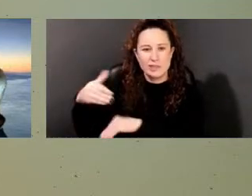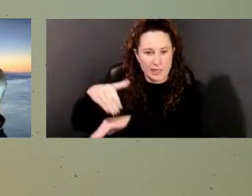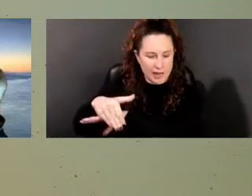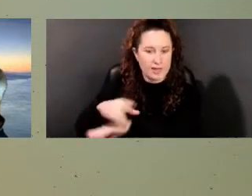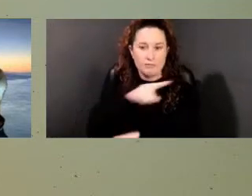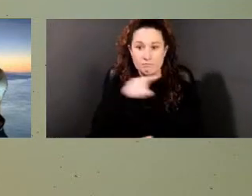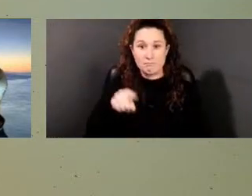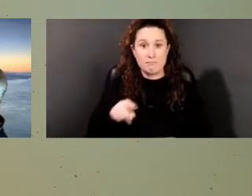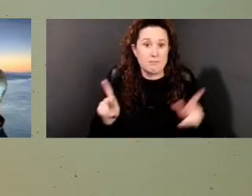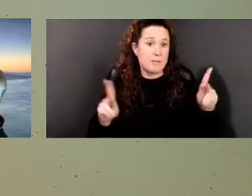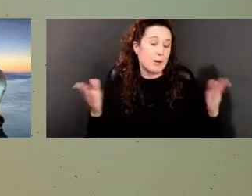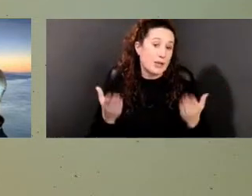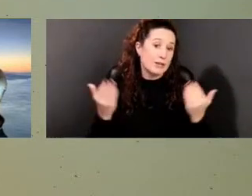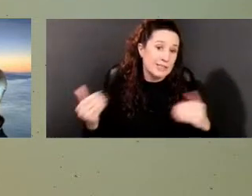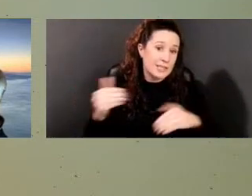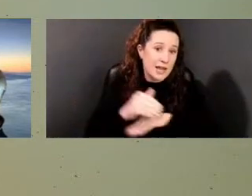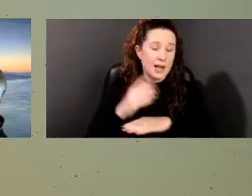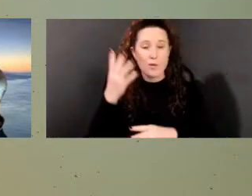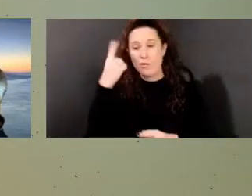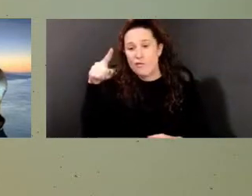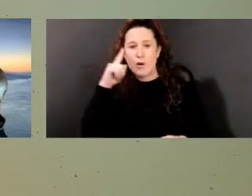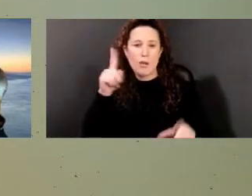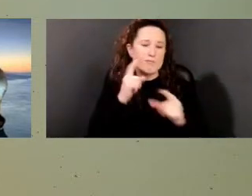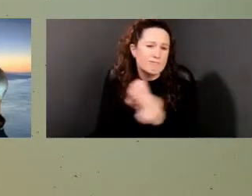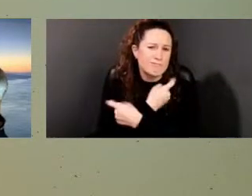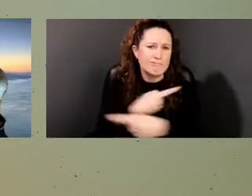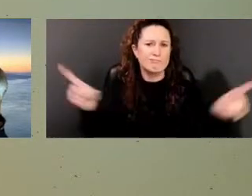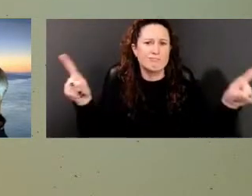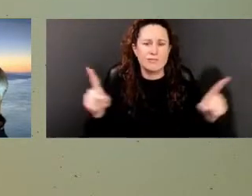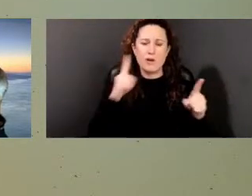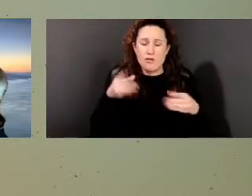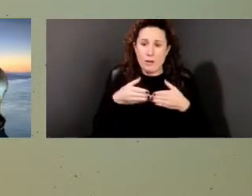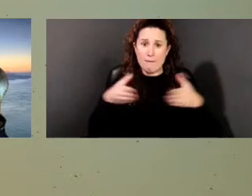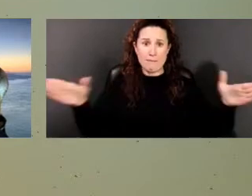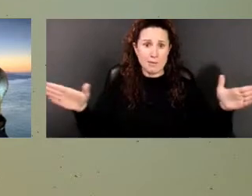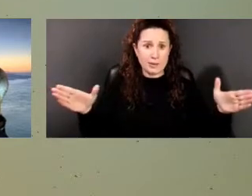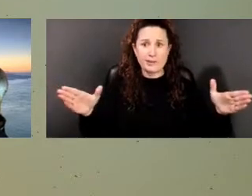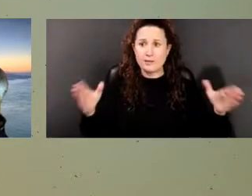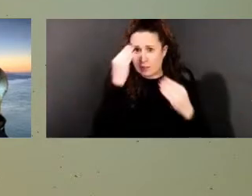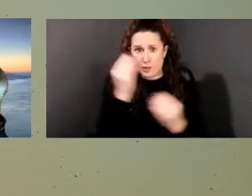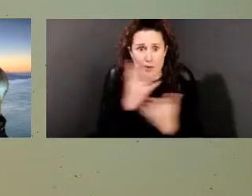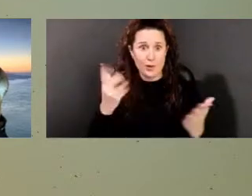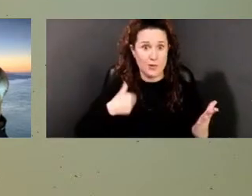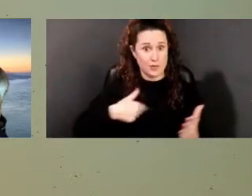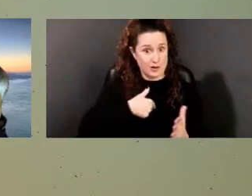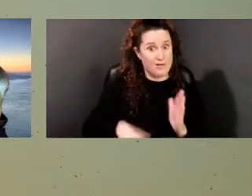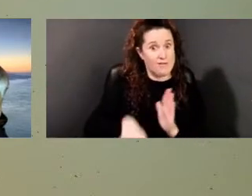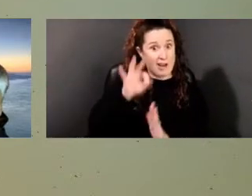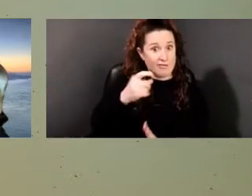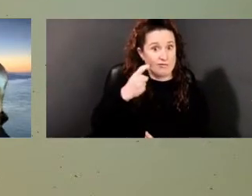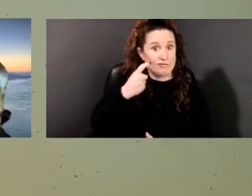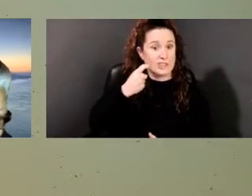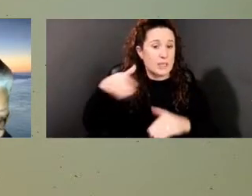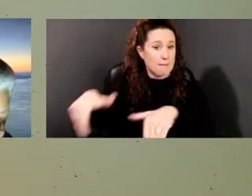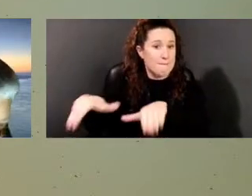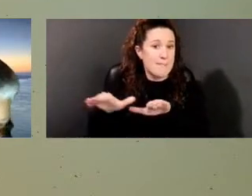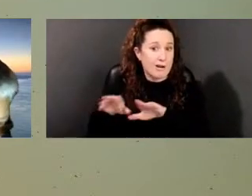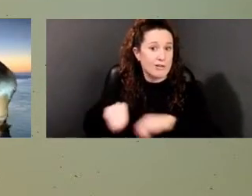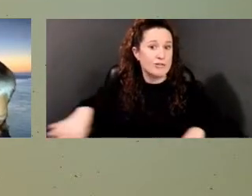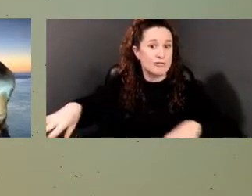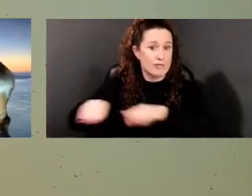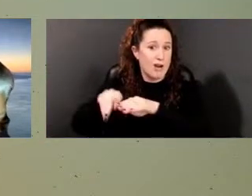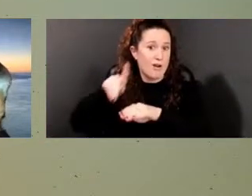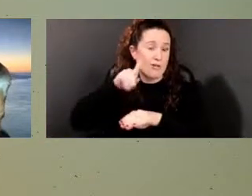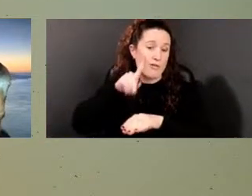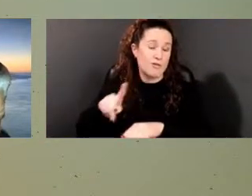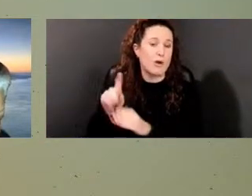public awareness about this discovery of a burial ground of enslaved Africans at the Dickinson